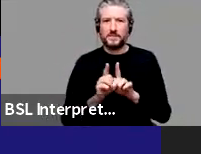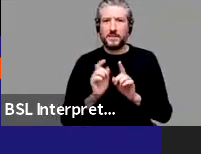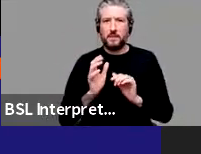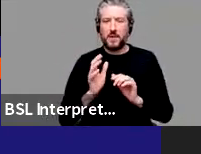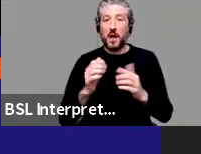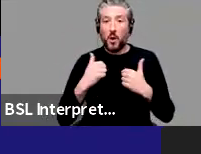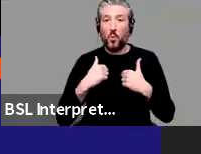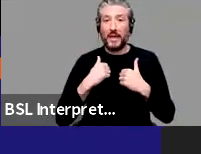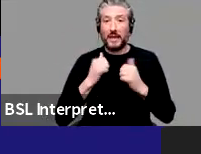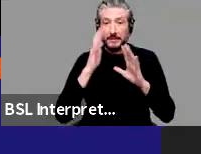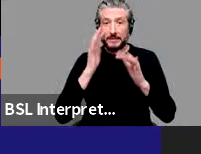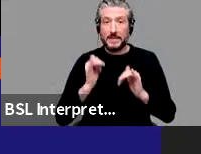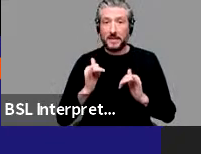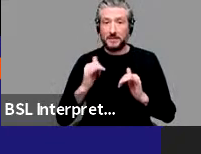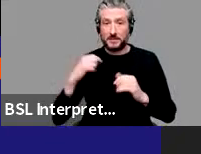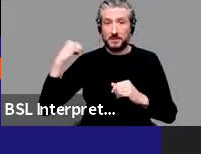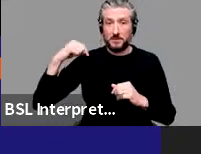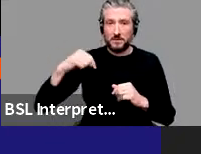not quite how we tested it.